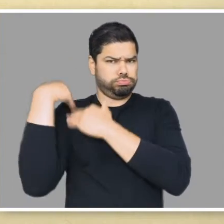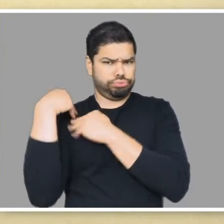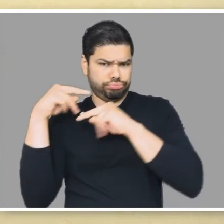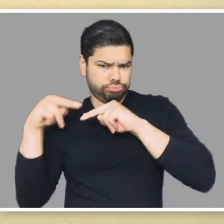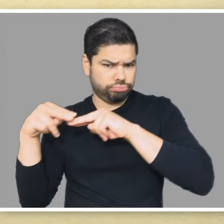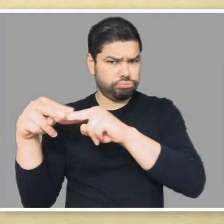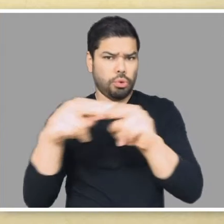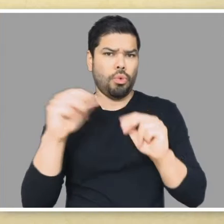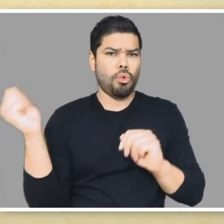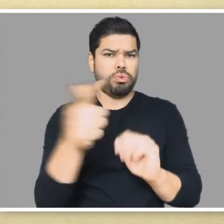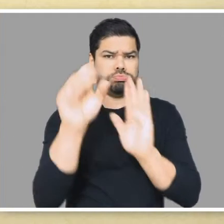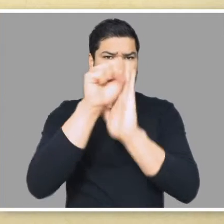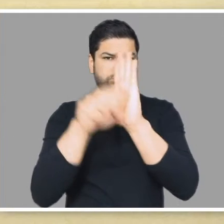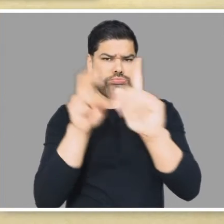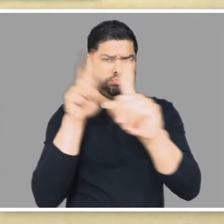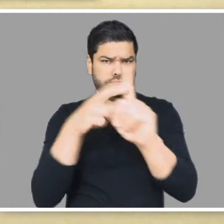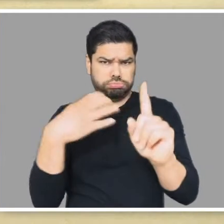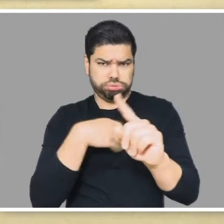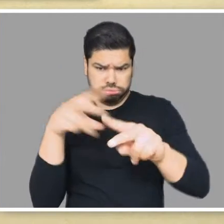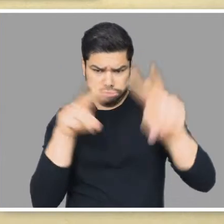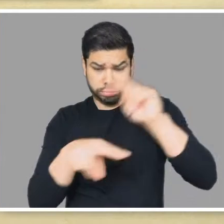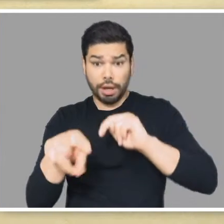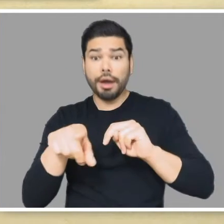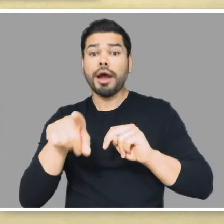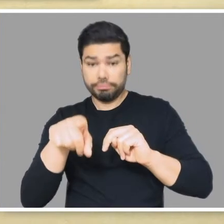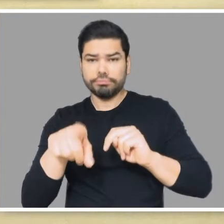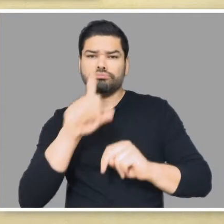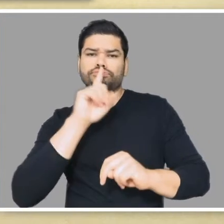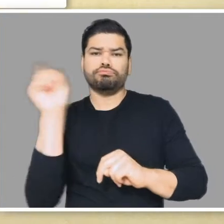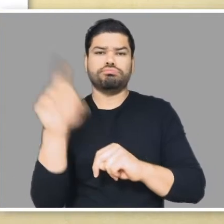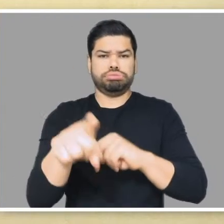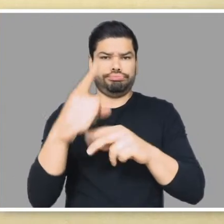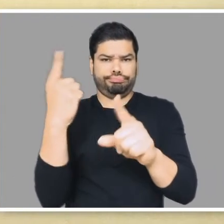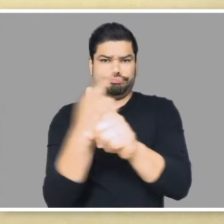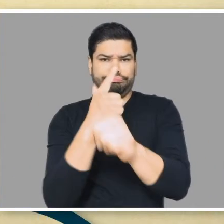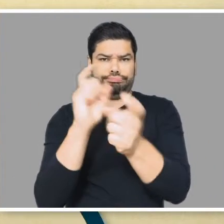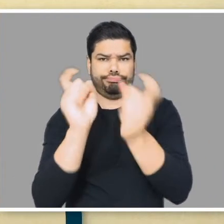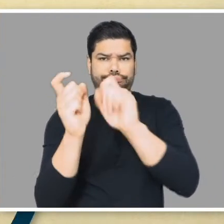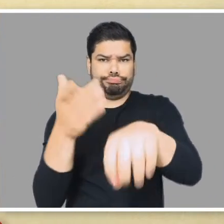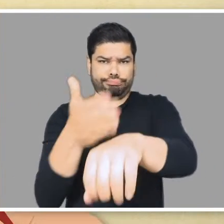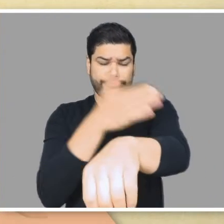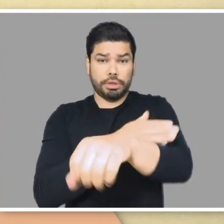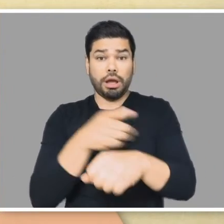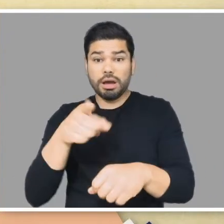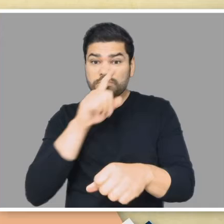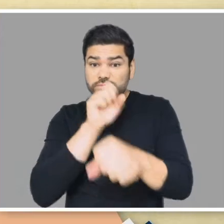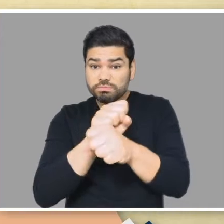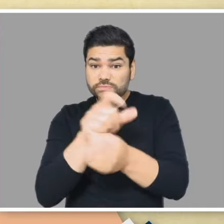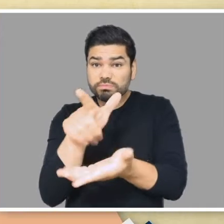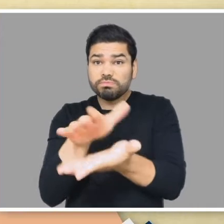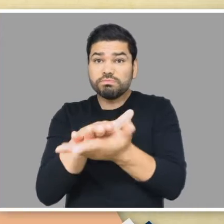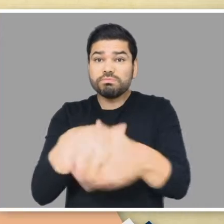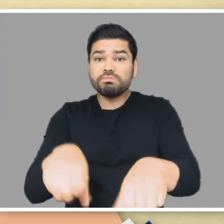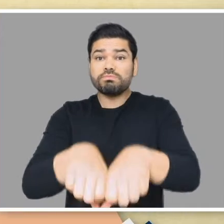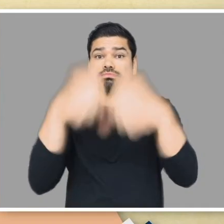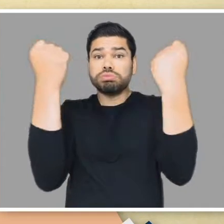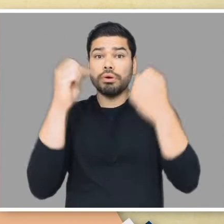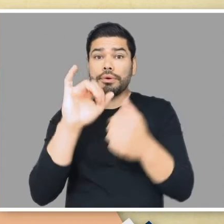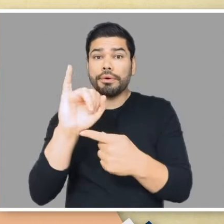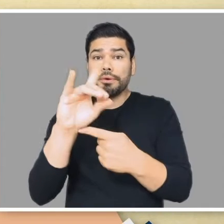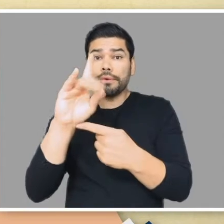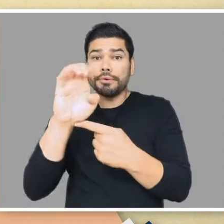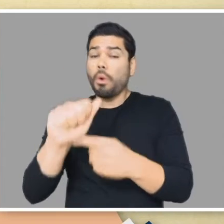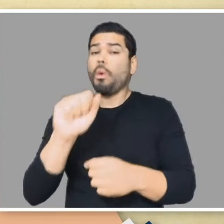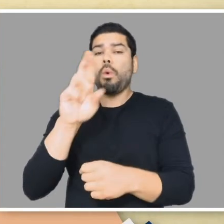ADE is responsible for investigating complaints and ordering corrective action when its investigations reveal that a school